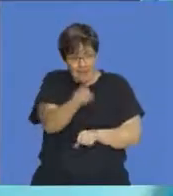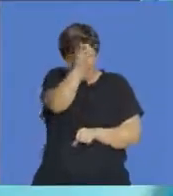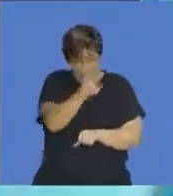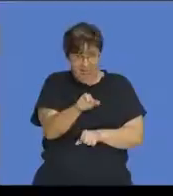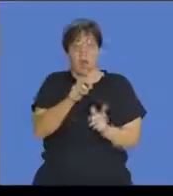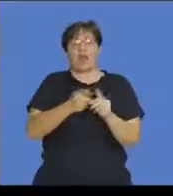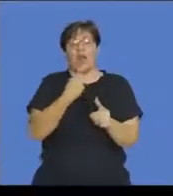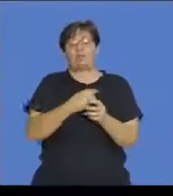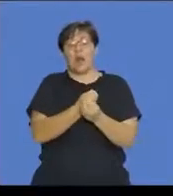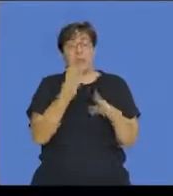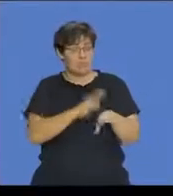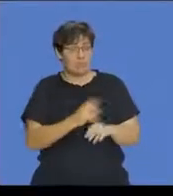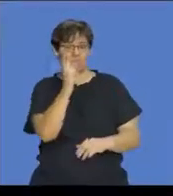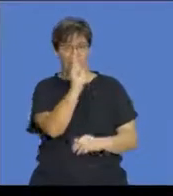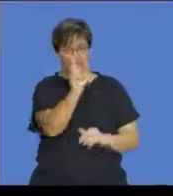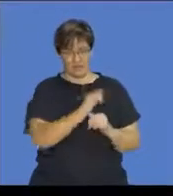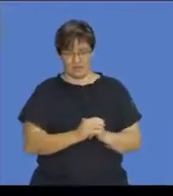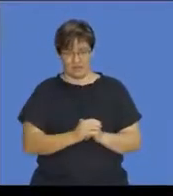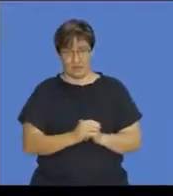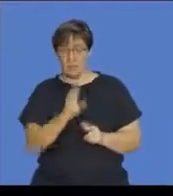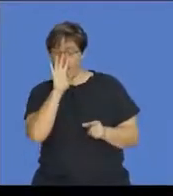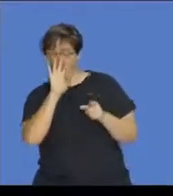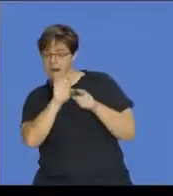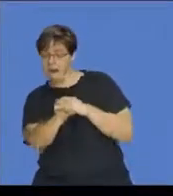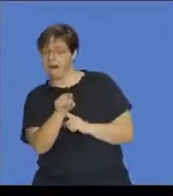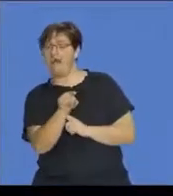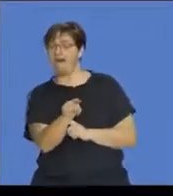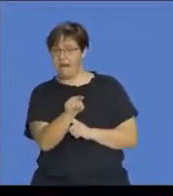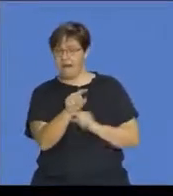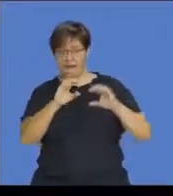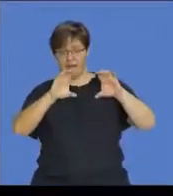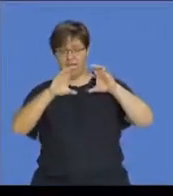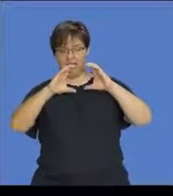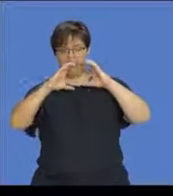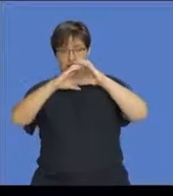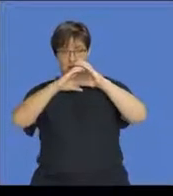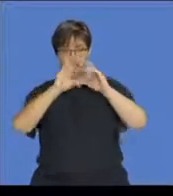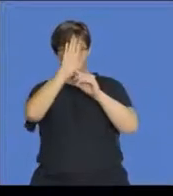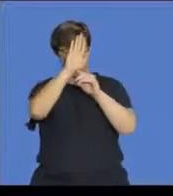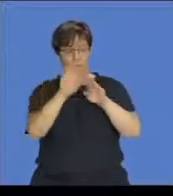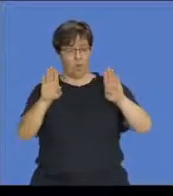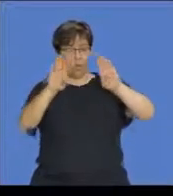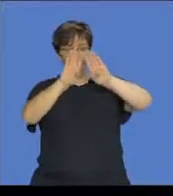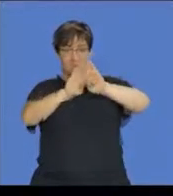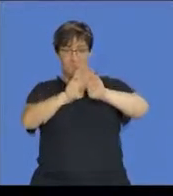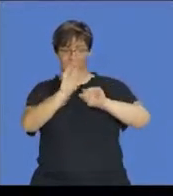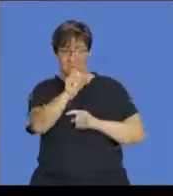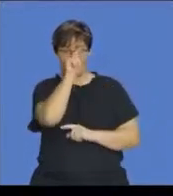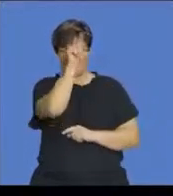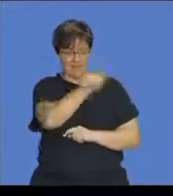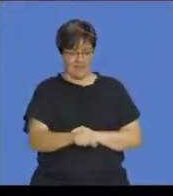intersection. When we get this, we recognize that in this case, you can see the overlap is here.